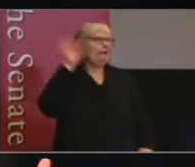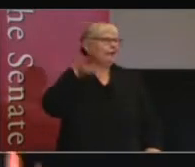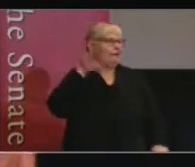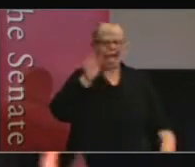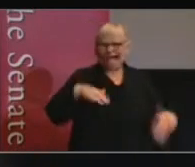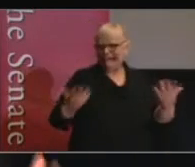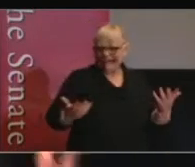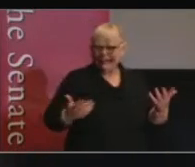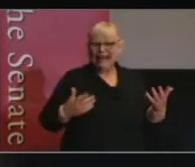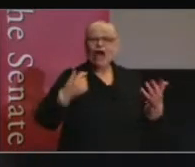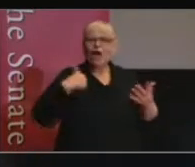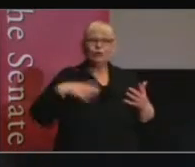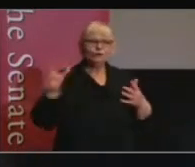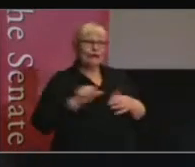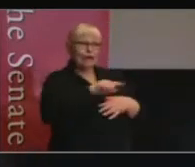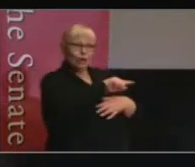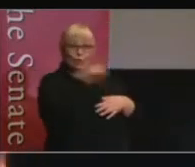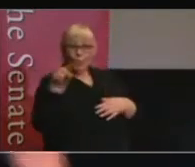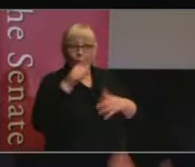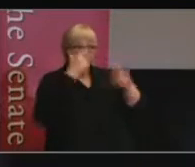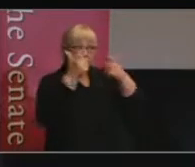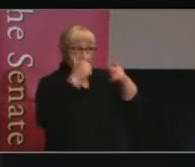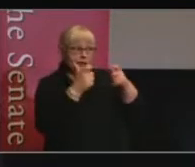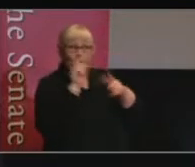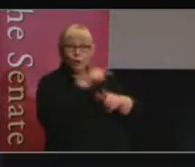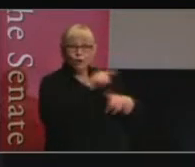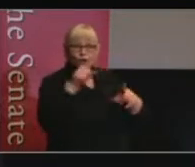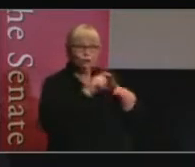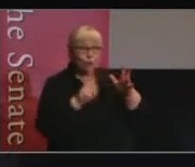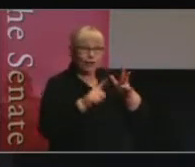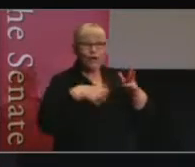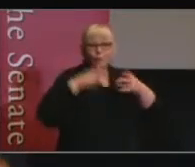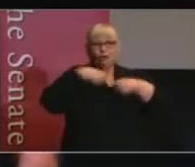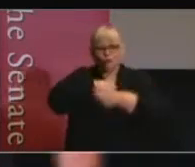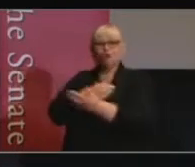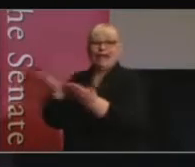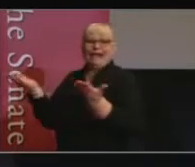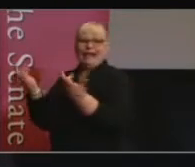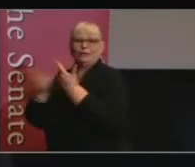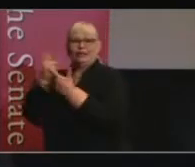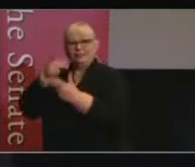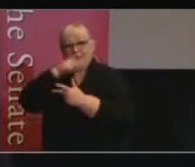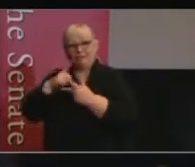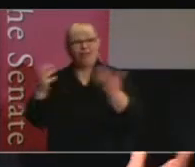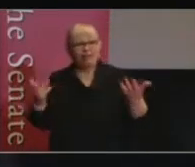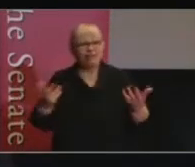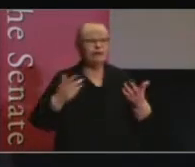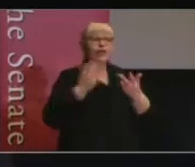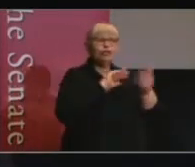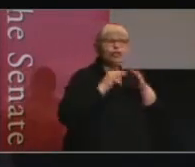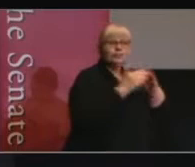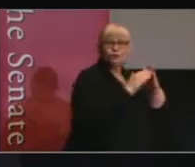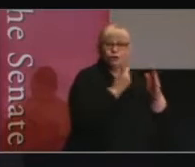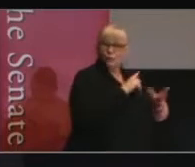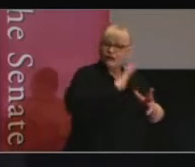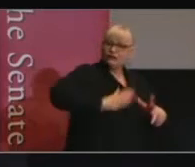fascinating, great, excellent things that you're doing and share that more broadly with the rest of the community who are interested